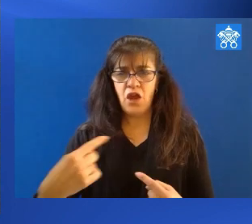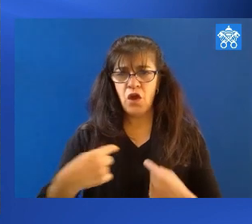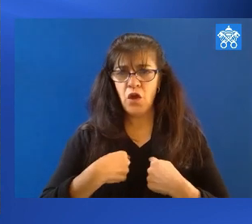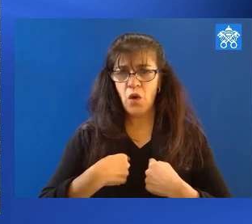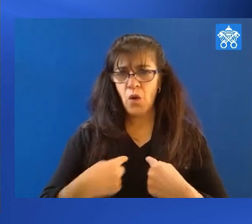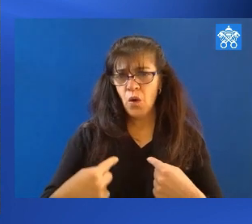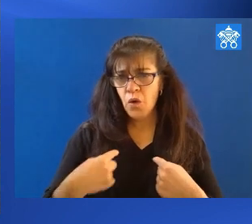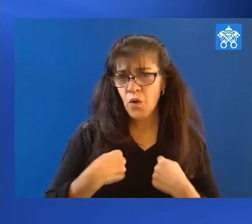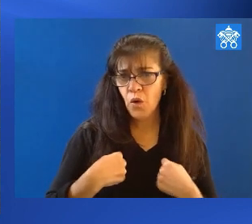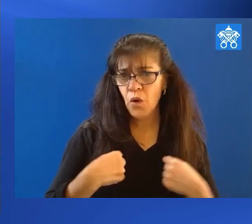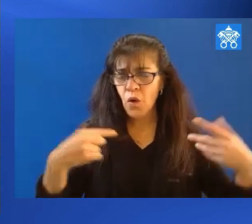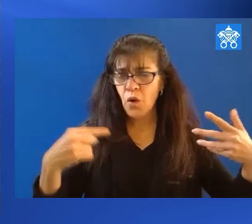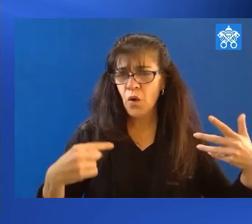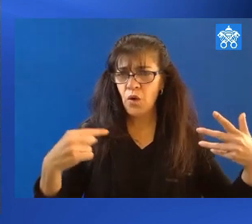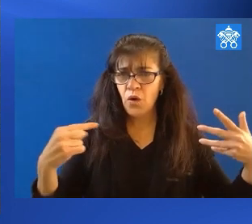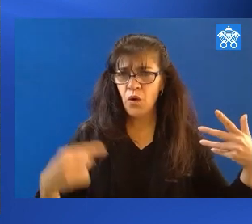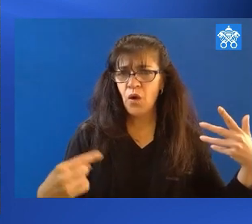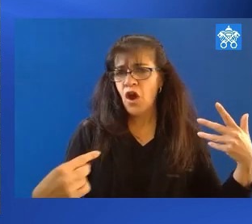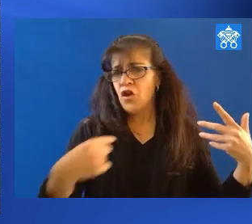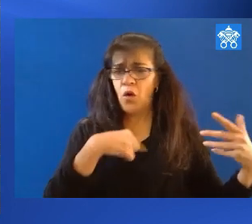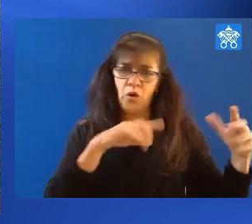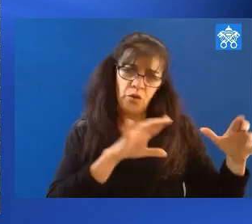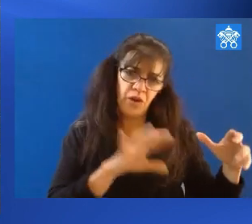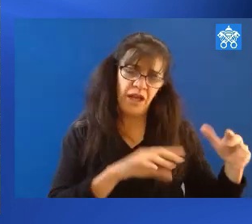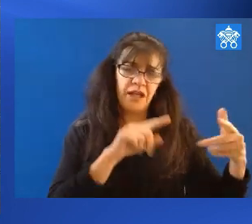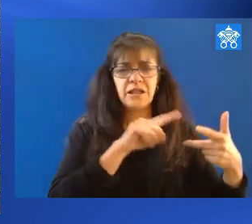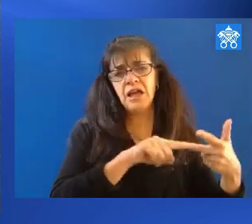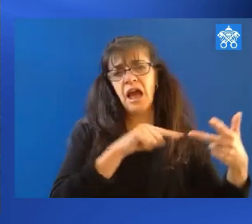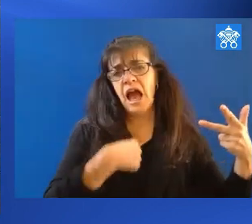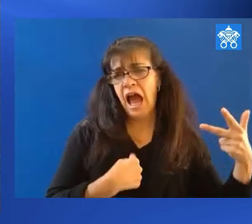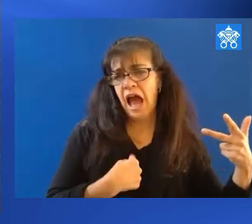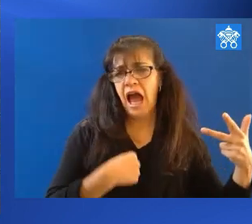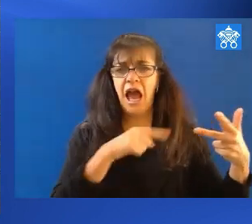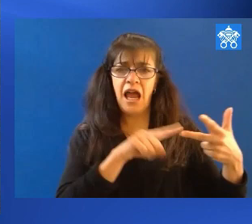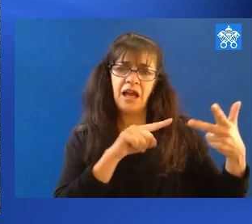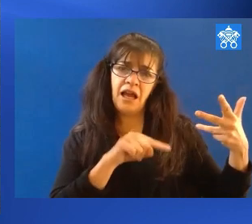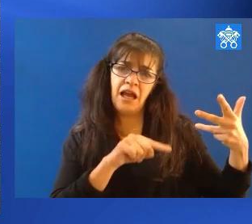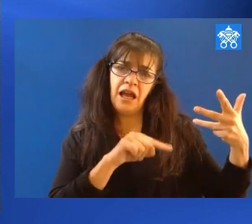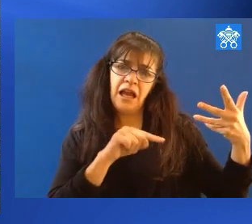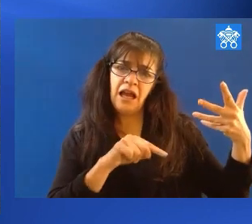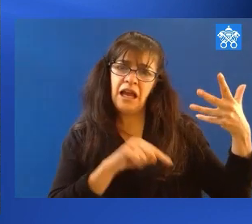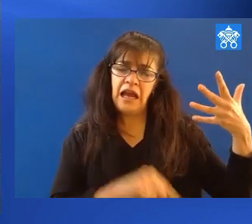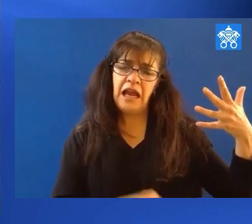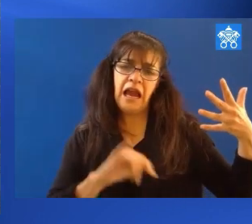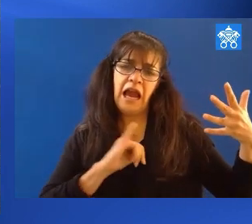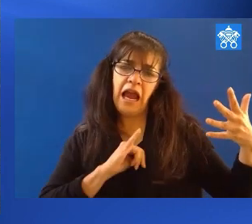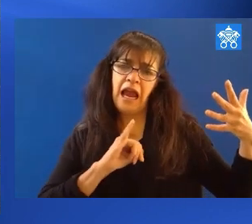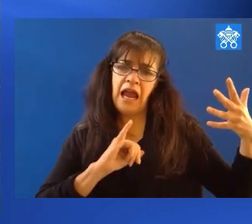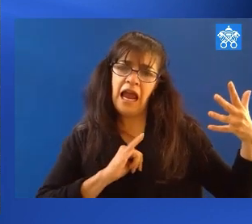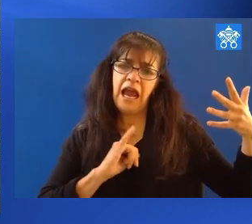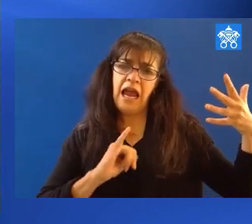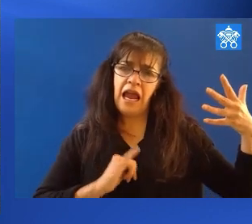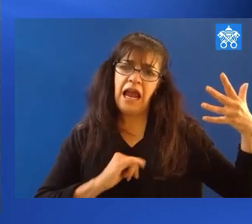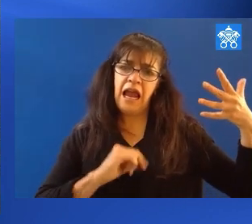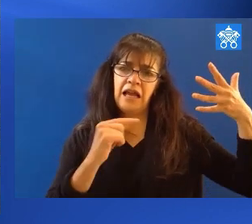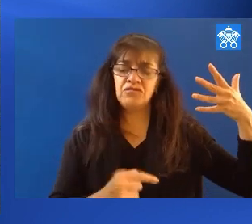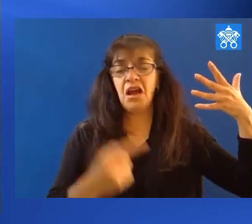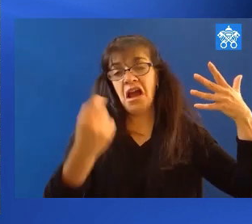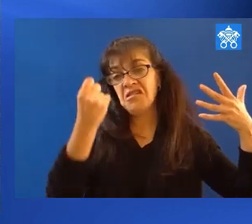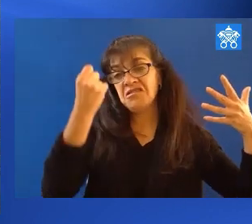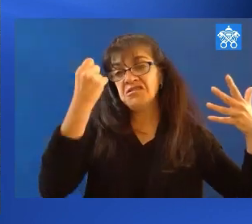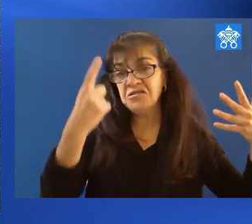I, I, always I, I have done this, I have wrote that, I said it, I